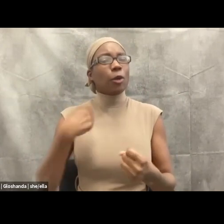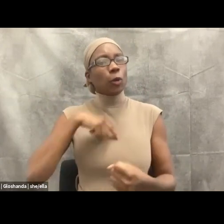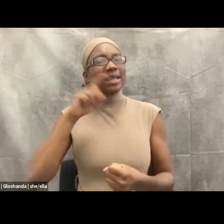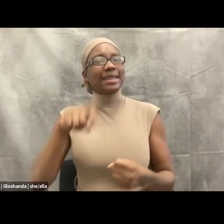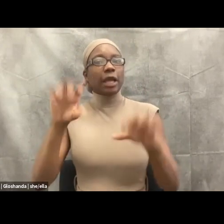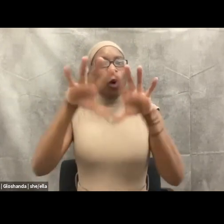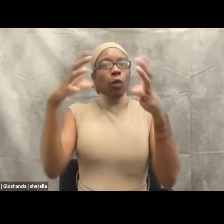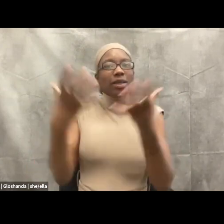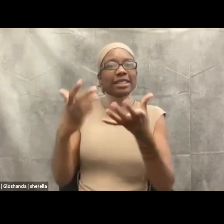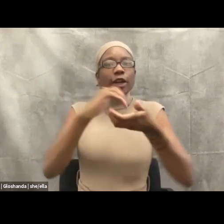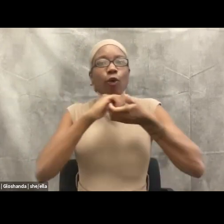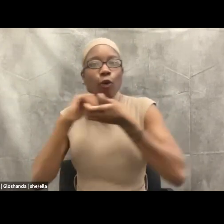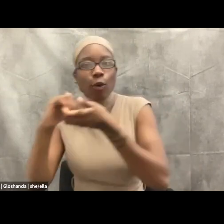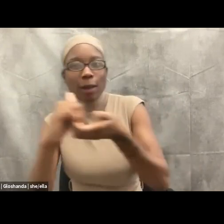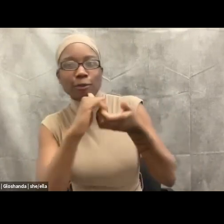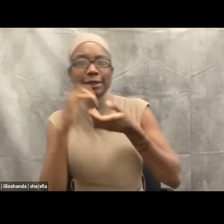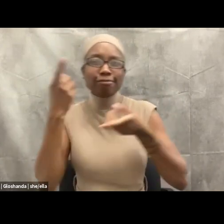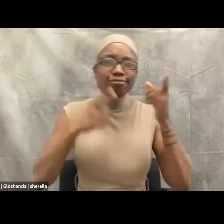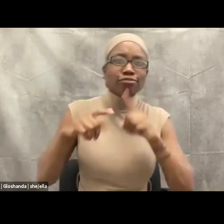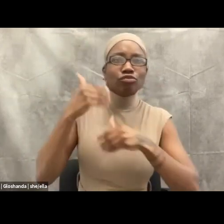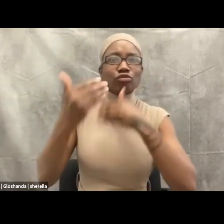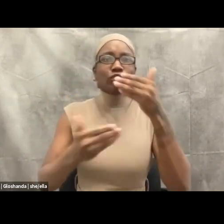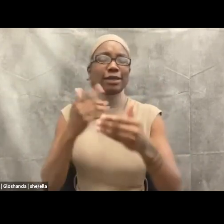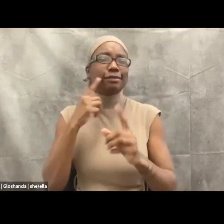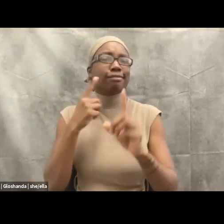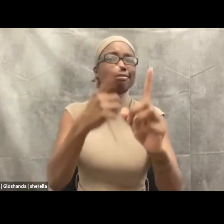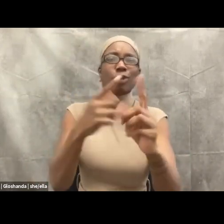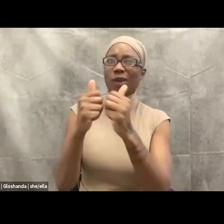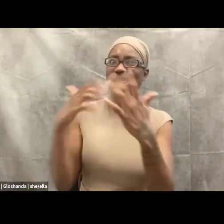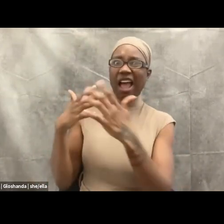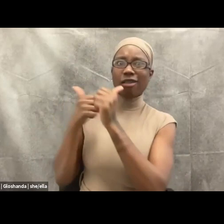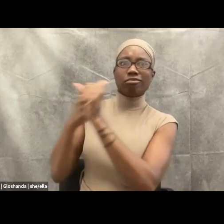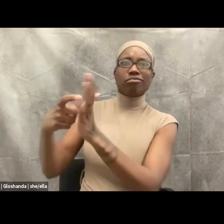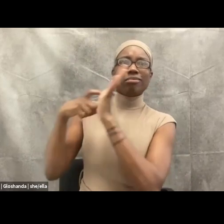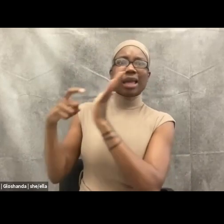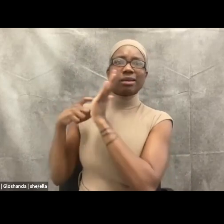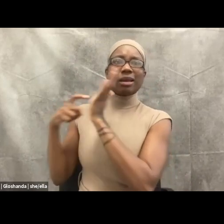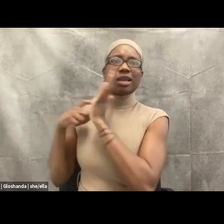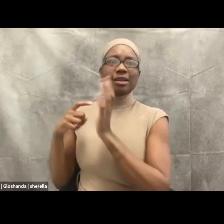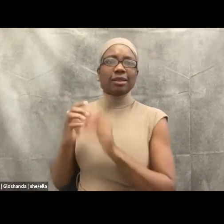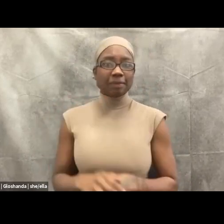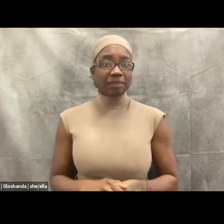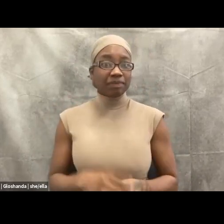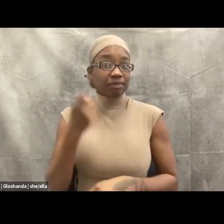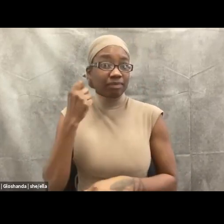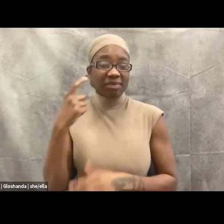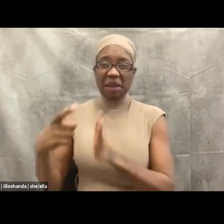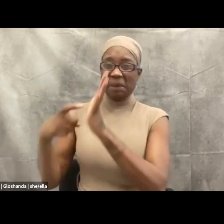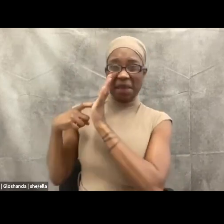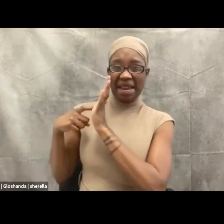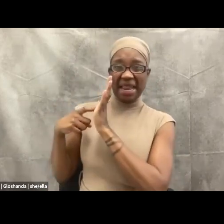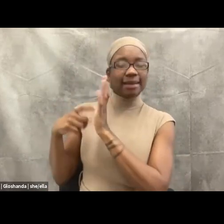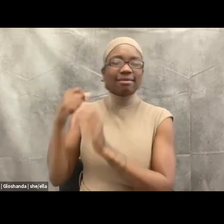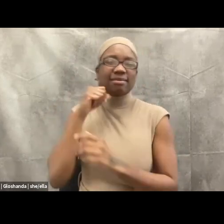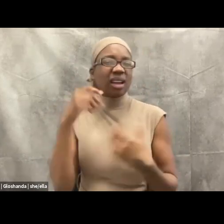current system's attempt to provide support has actually become a form of control. We must be intentional